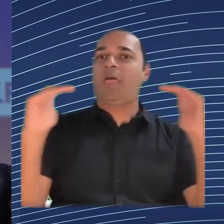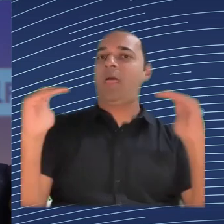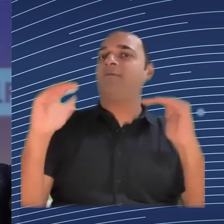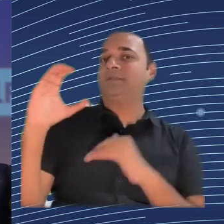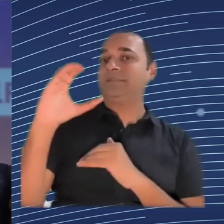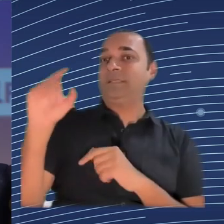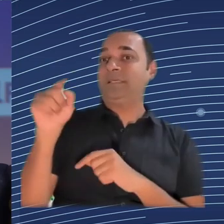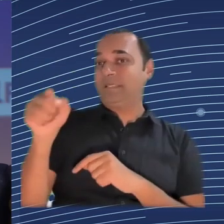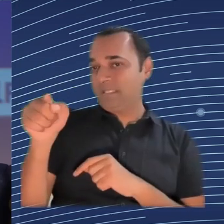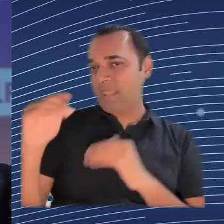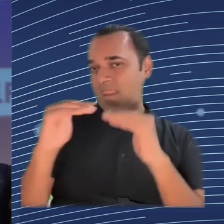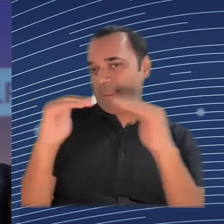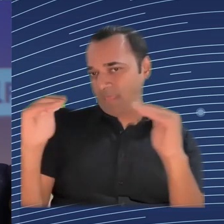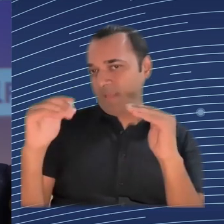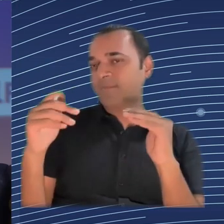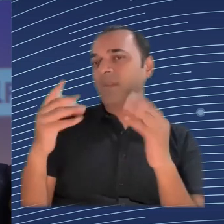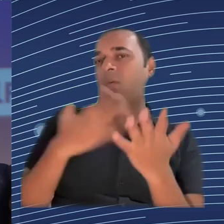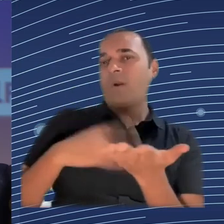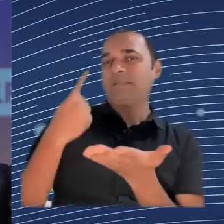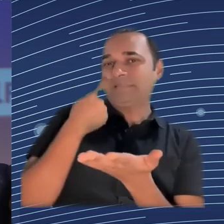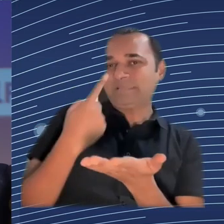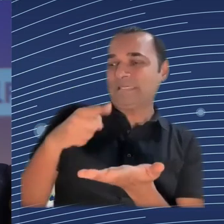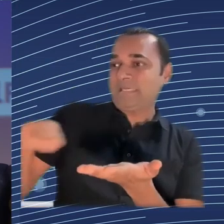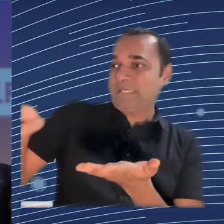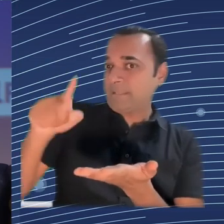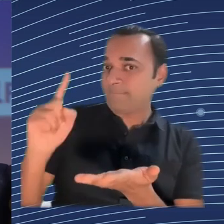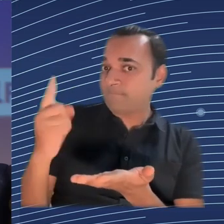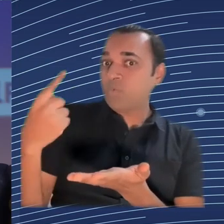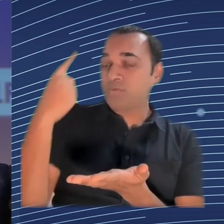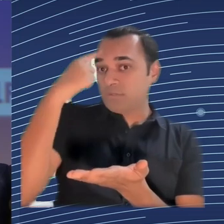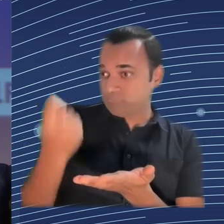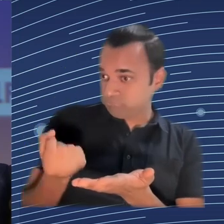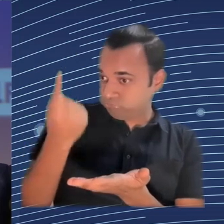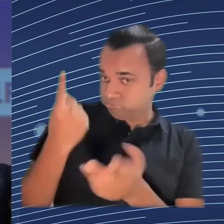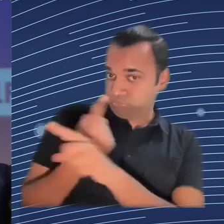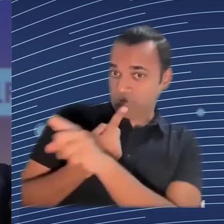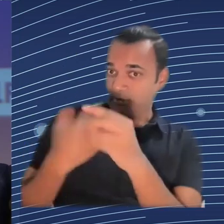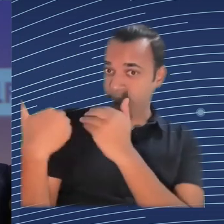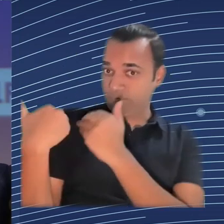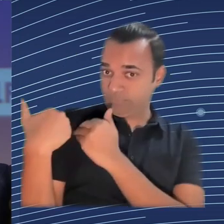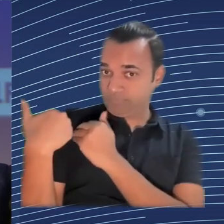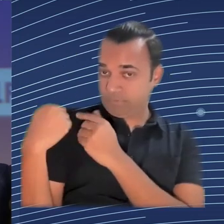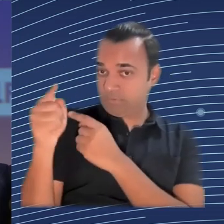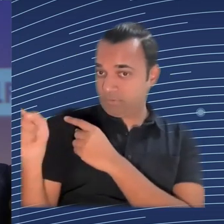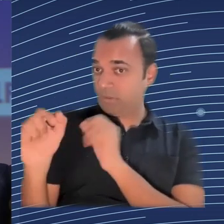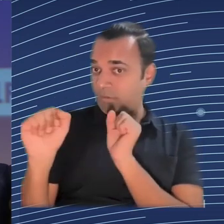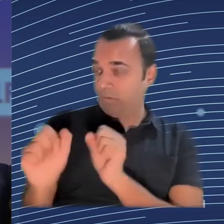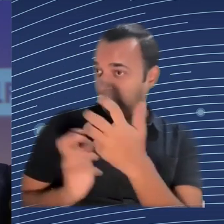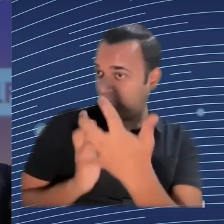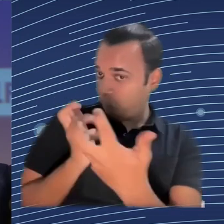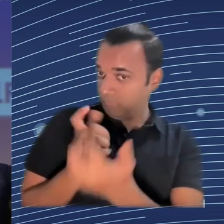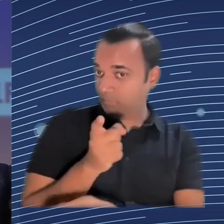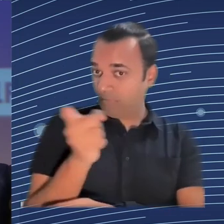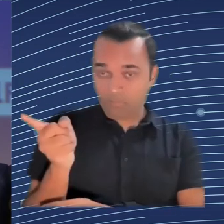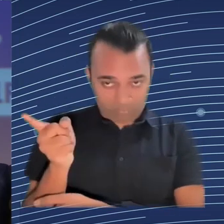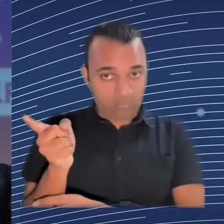That includes algorithmic tools they use to manage their own workforce, but not only any AI that they might